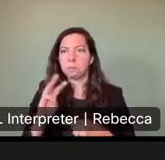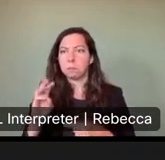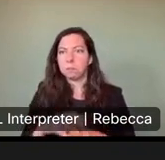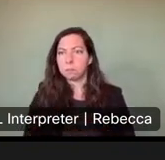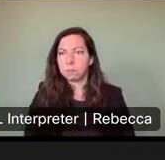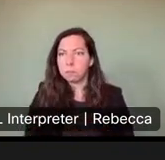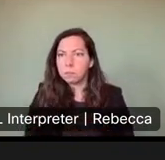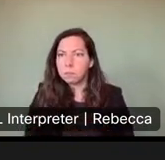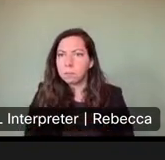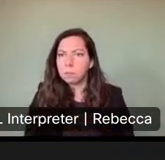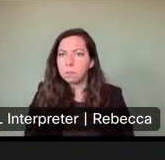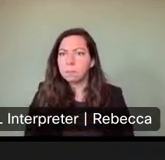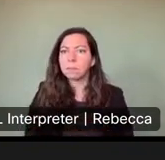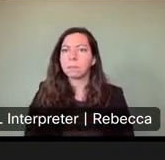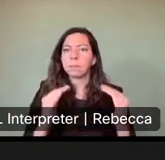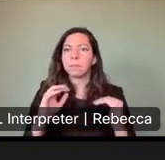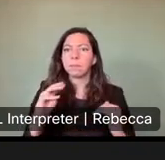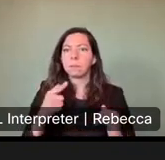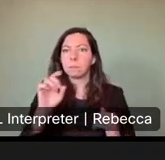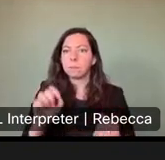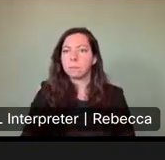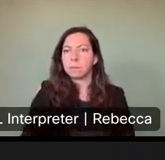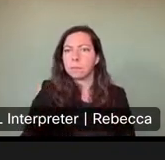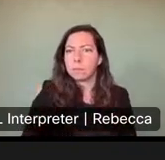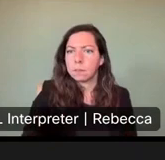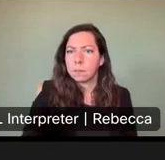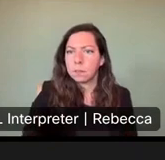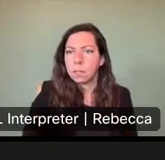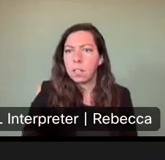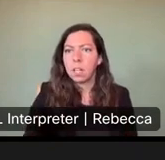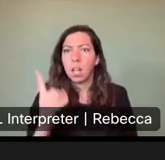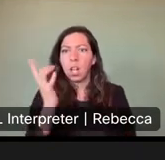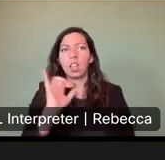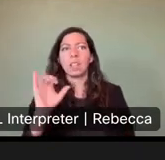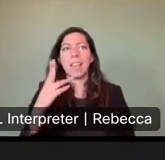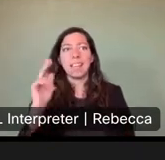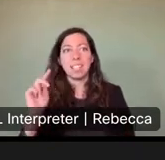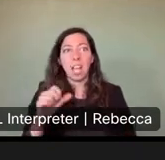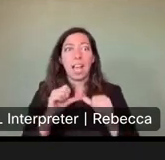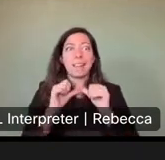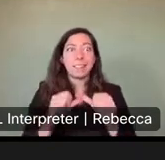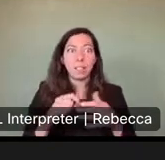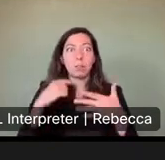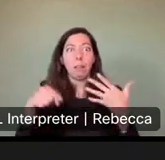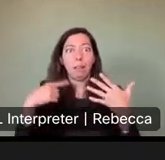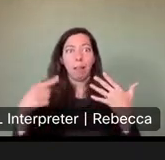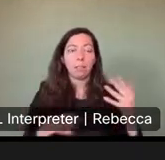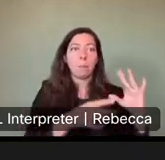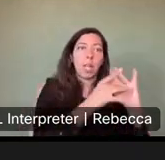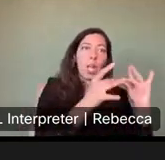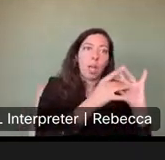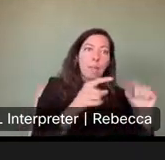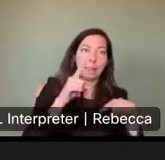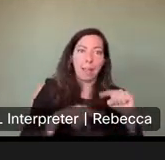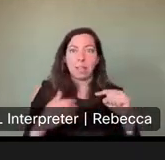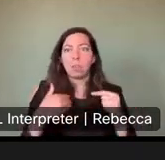Maggie says, it looks like the chat comments will continue to come. So I have read specific suggestions submitted both to New Mexico State